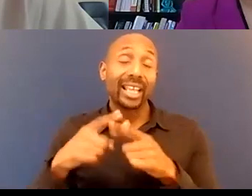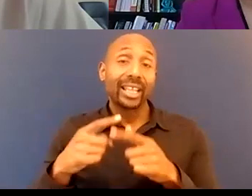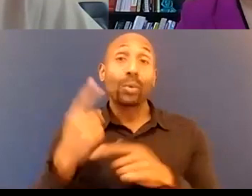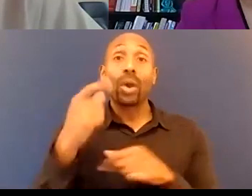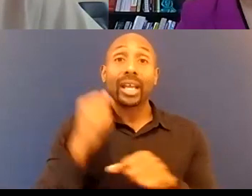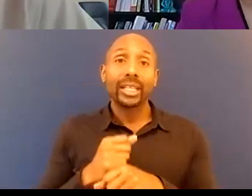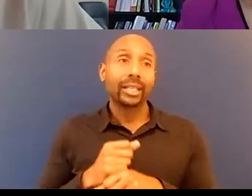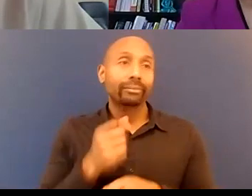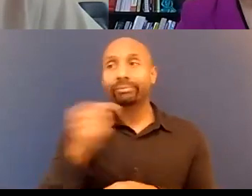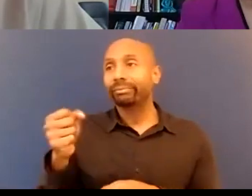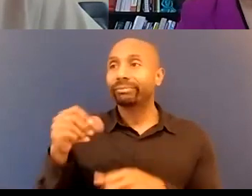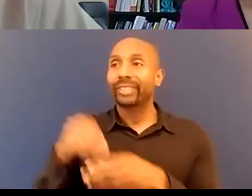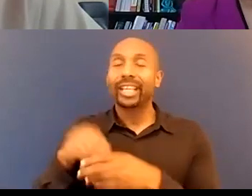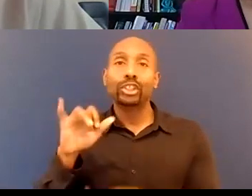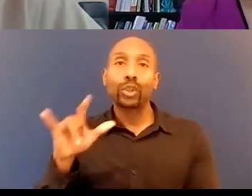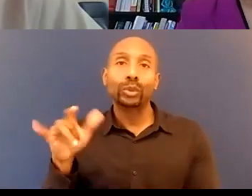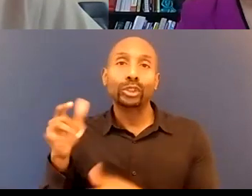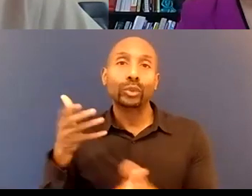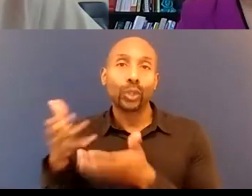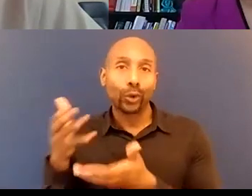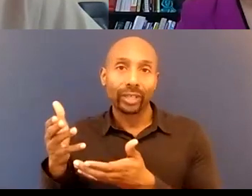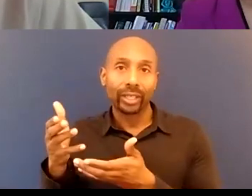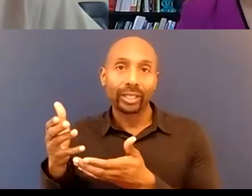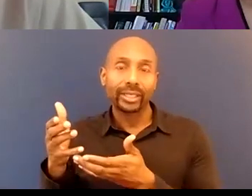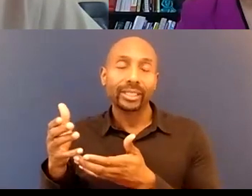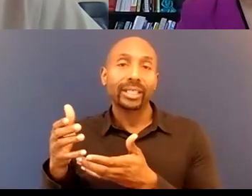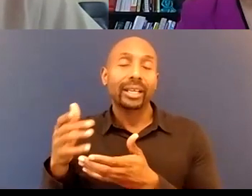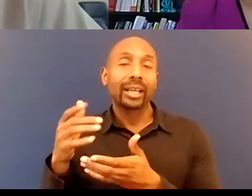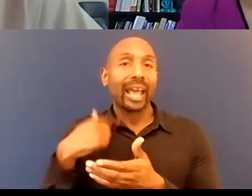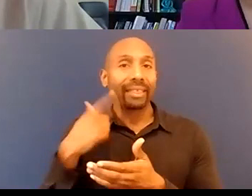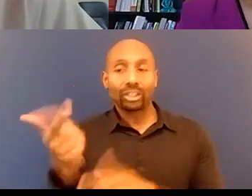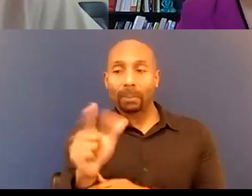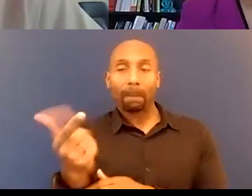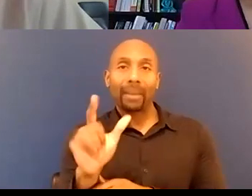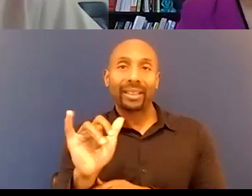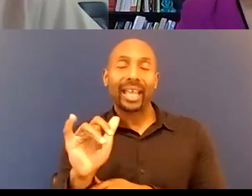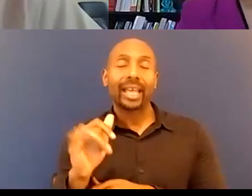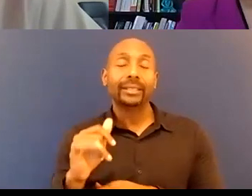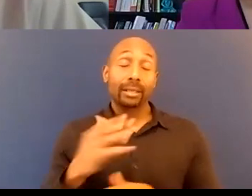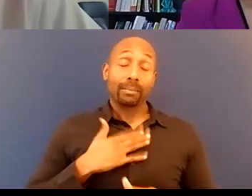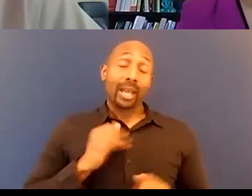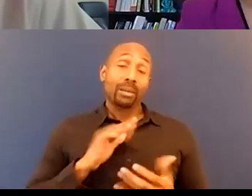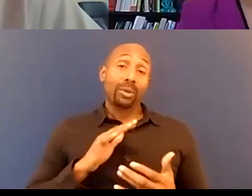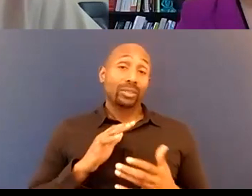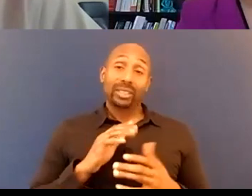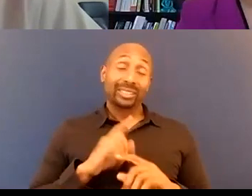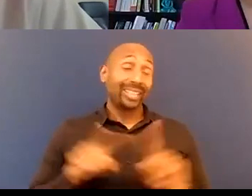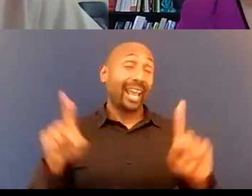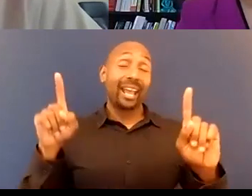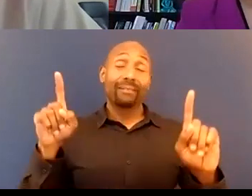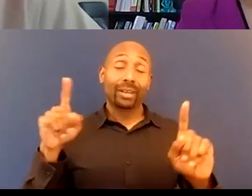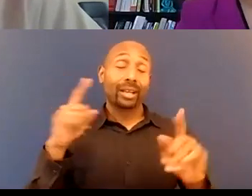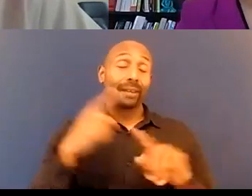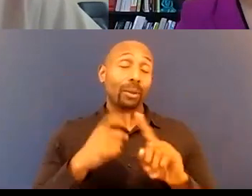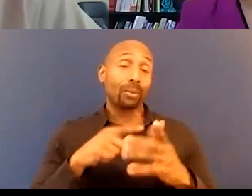social service my thinking of what police should be policing should do is a whole lot different than we do it now we don't treat police